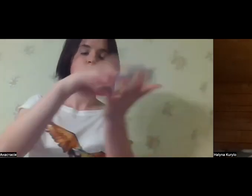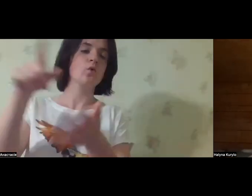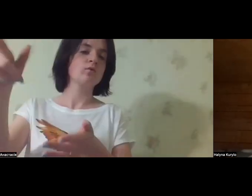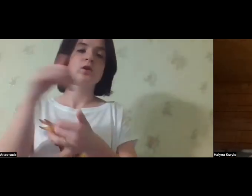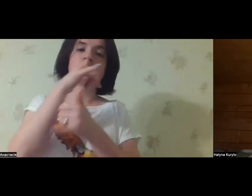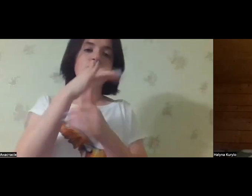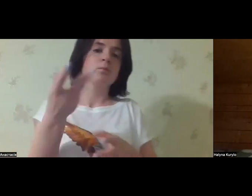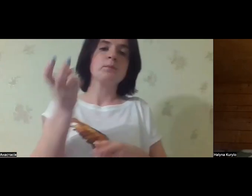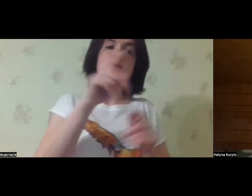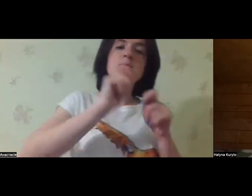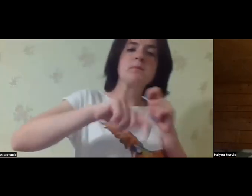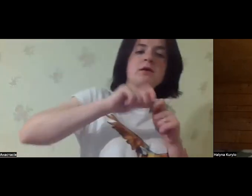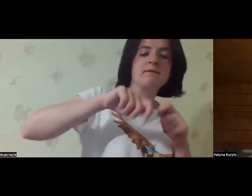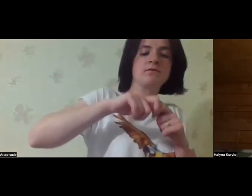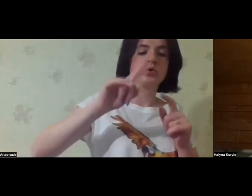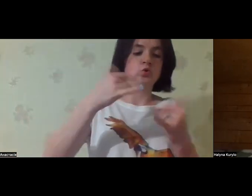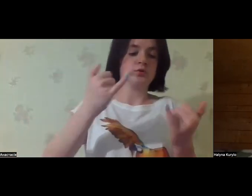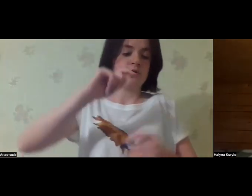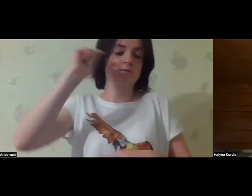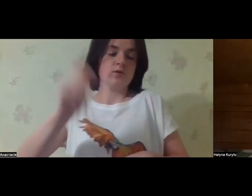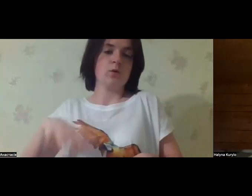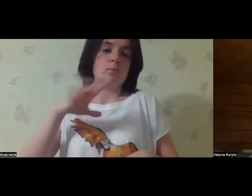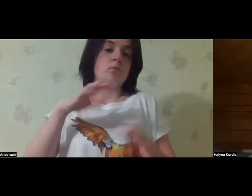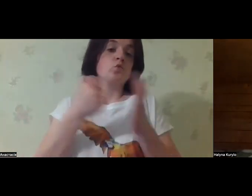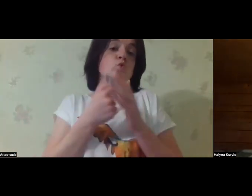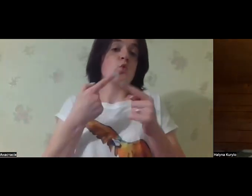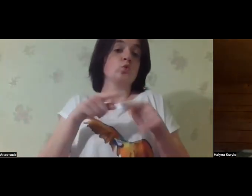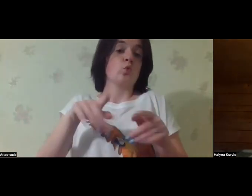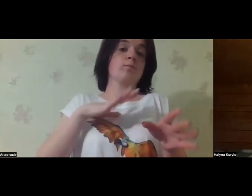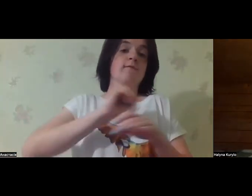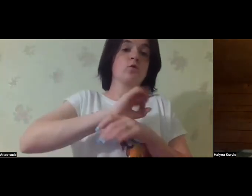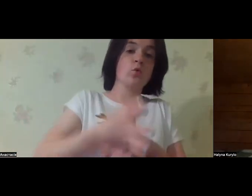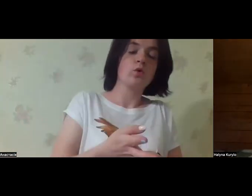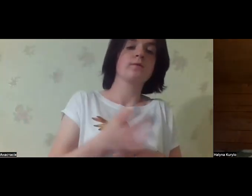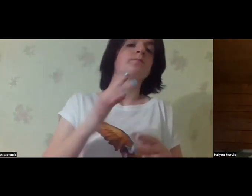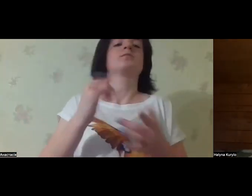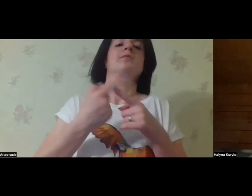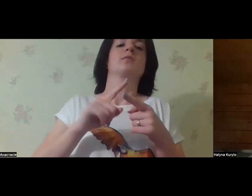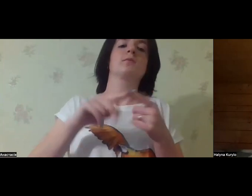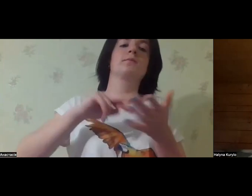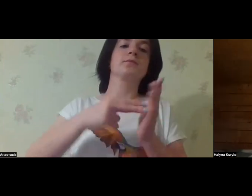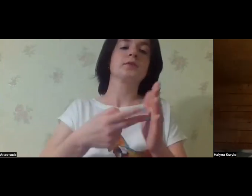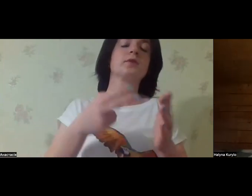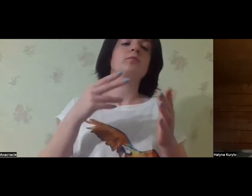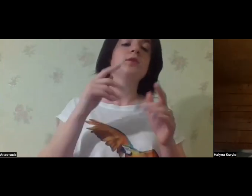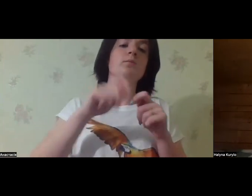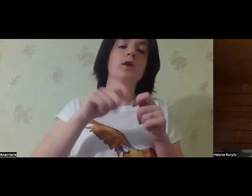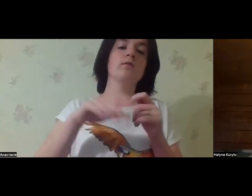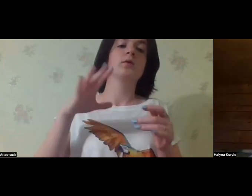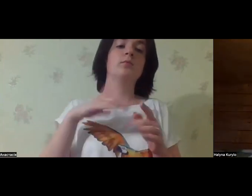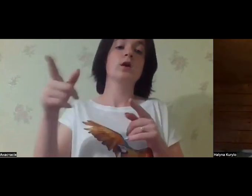on the social services on the grounds. They cannot check them because it's martial law, and